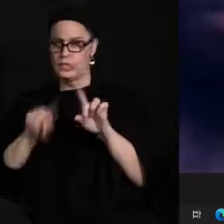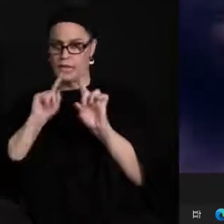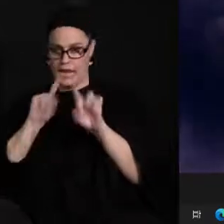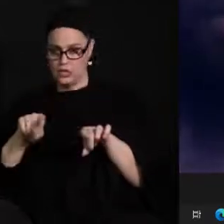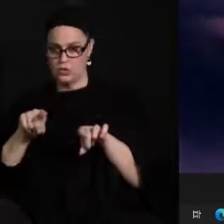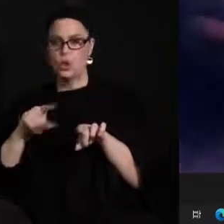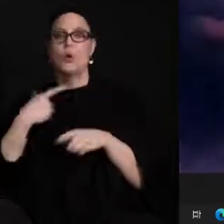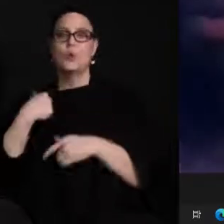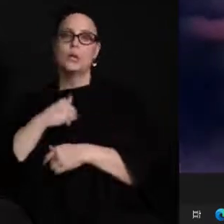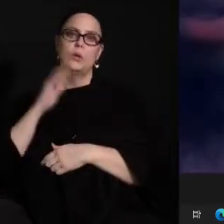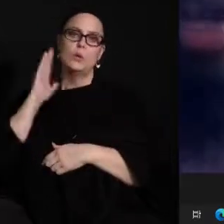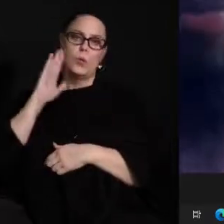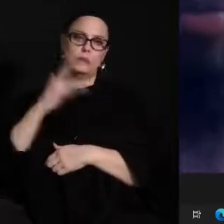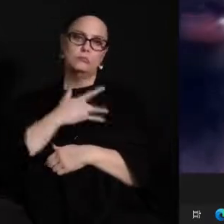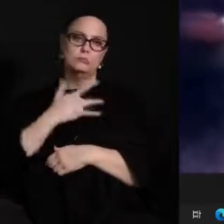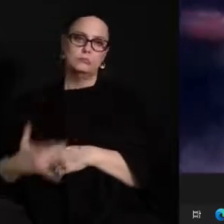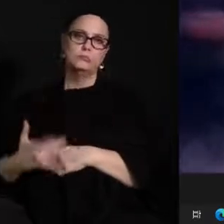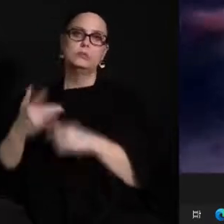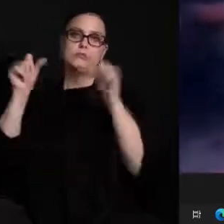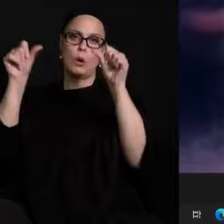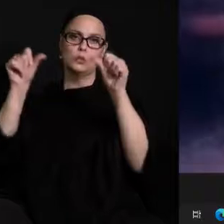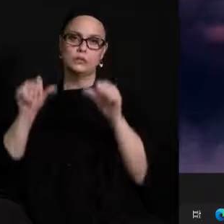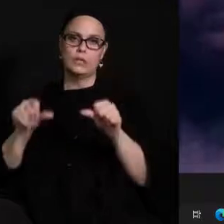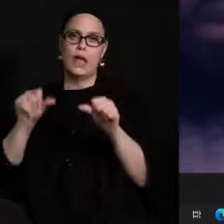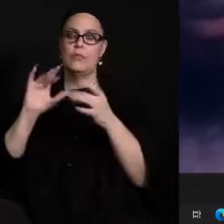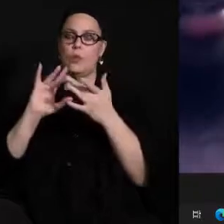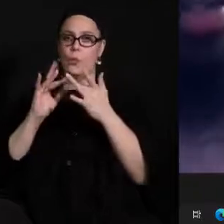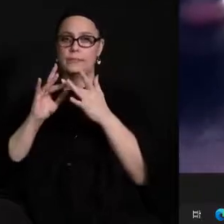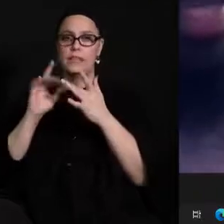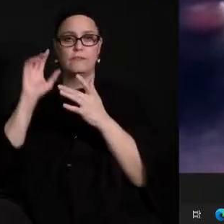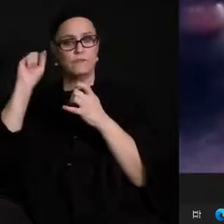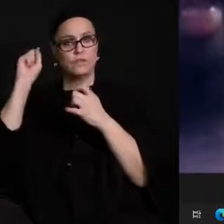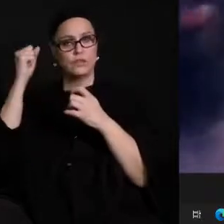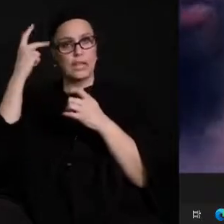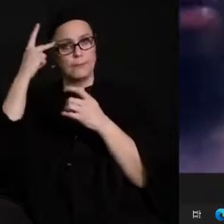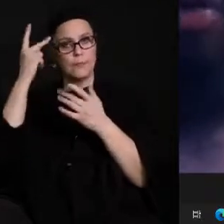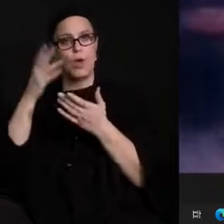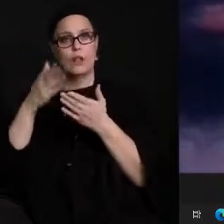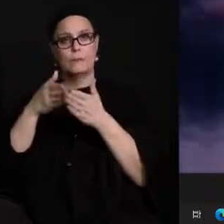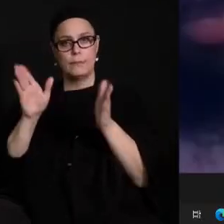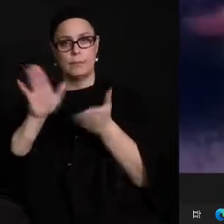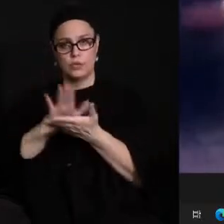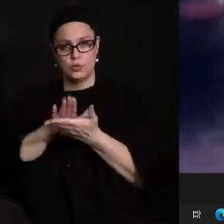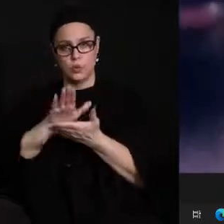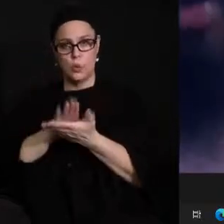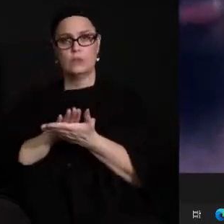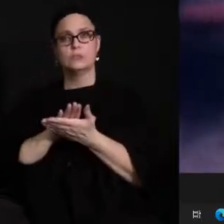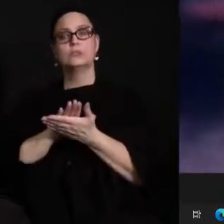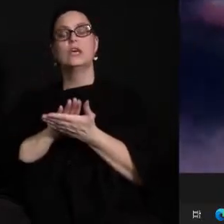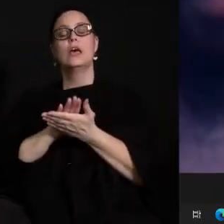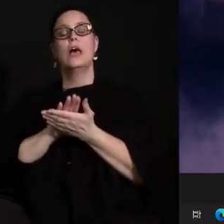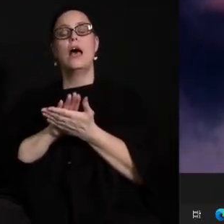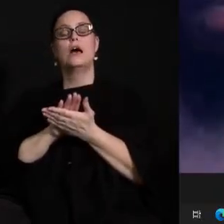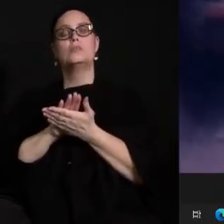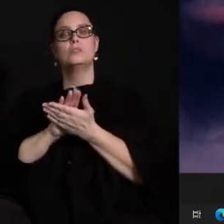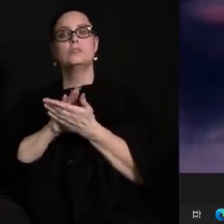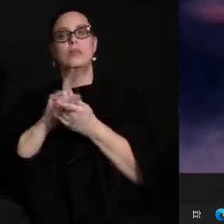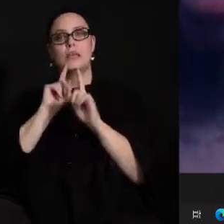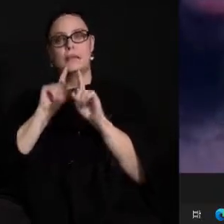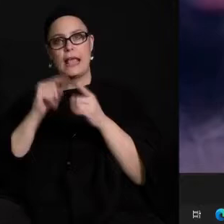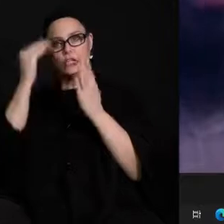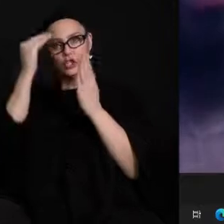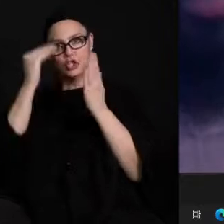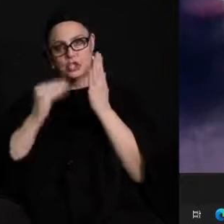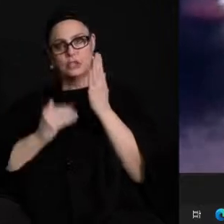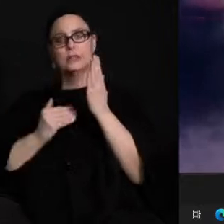will be put up on the st paul public schools website uh with those questions and the answers so if you have entered a question in the chat and it was not